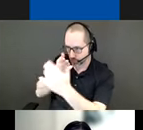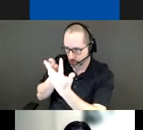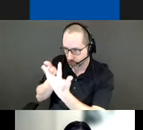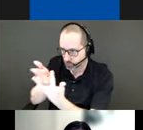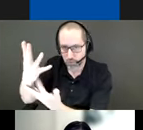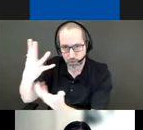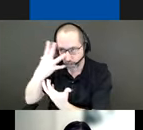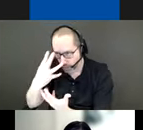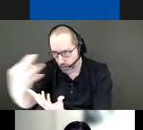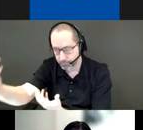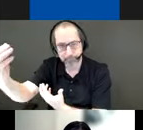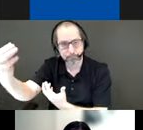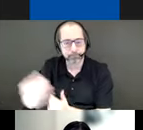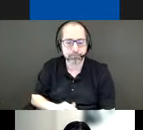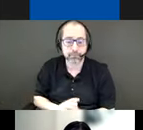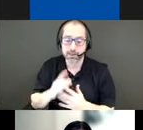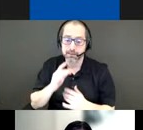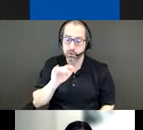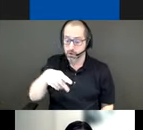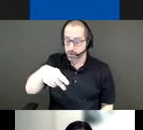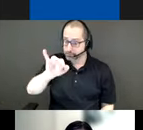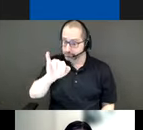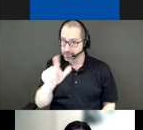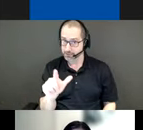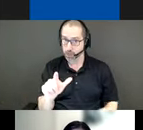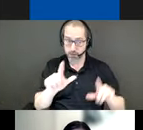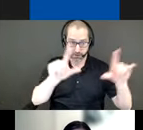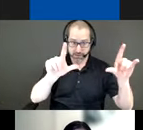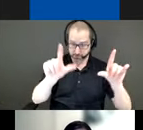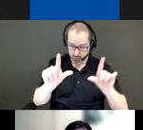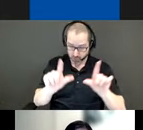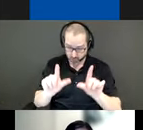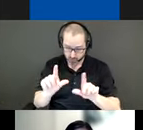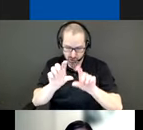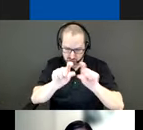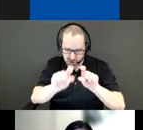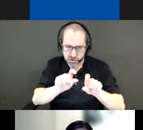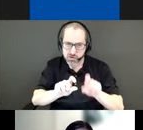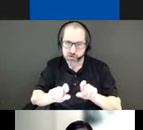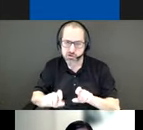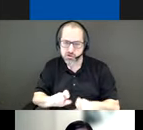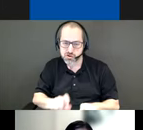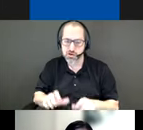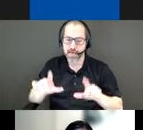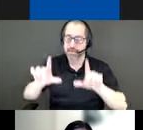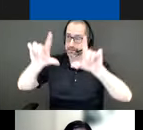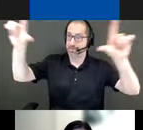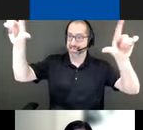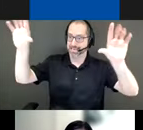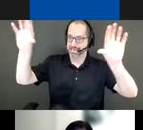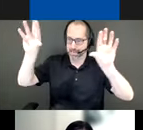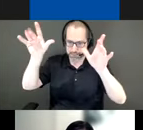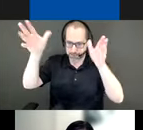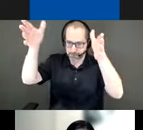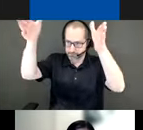the pixel gradient is a simple graphic approach where large pixels get progressively smaller as they move down the columns this creates a